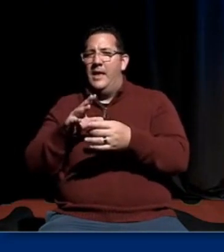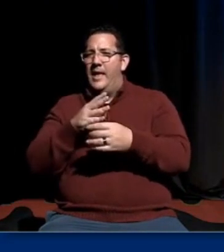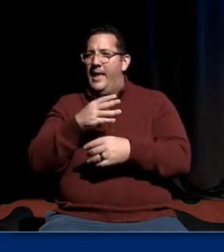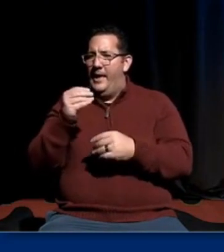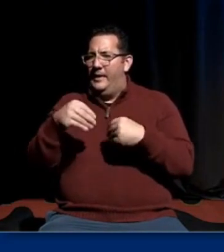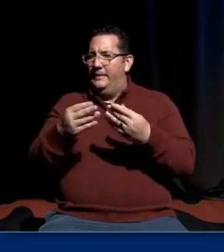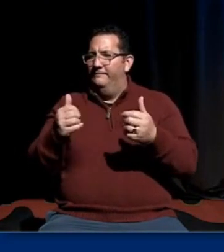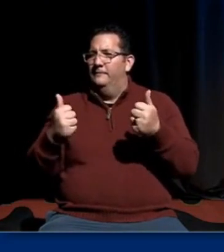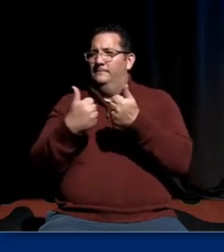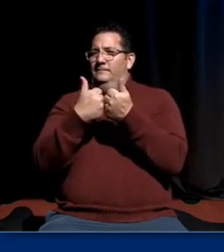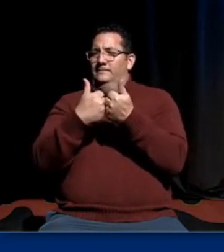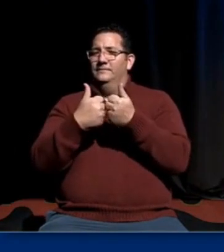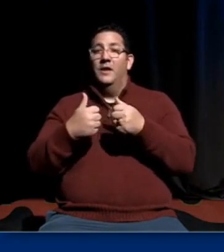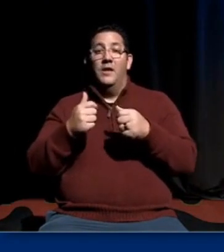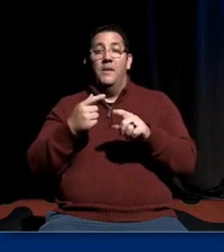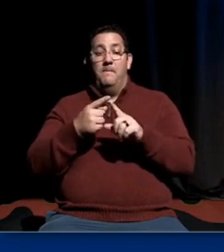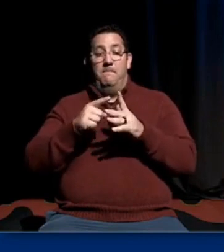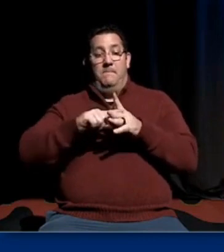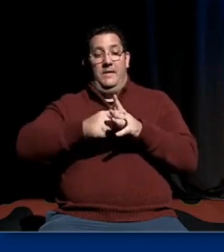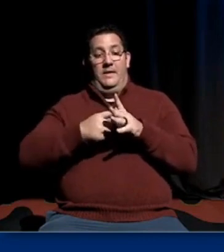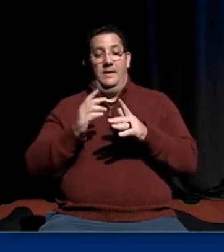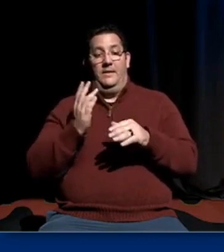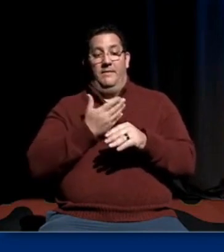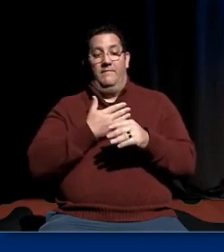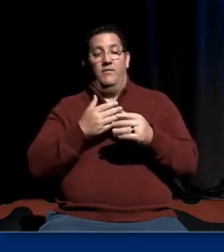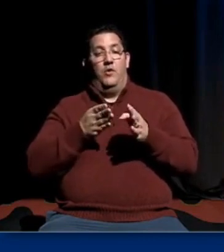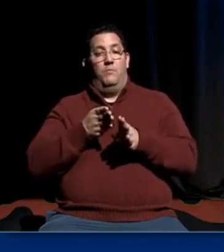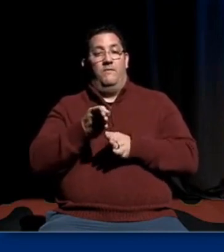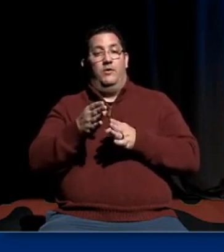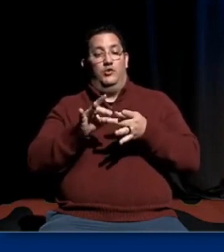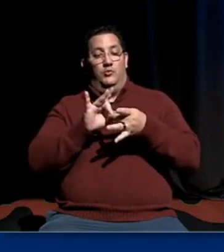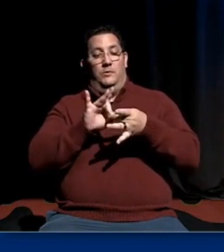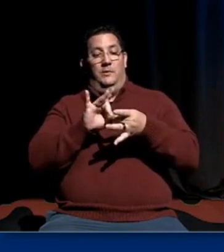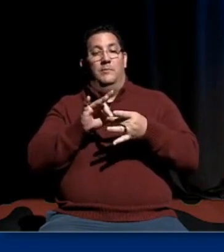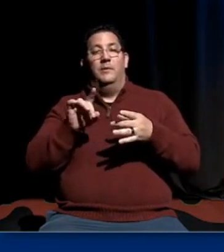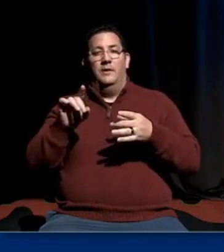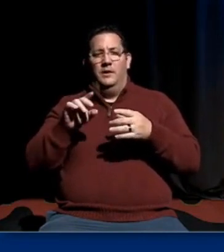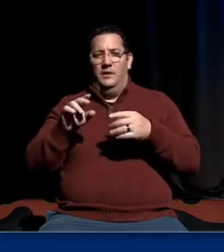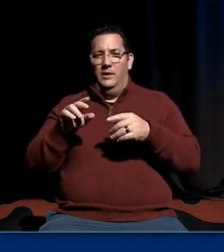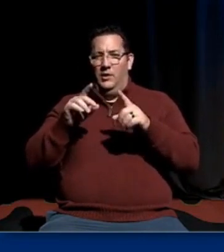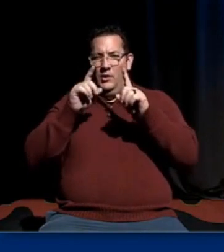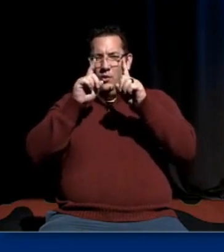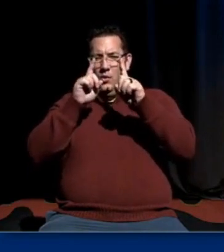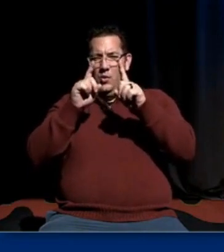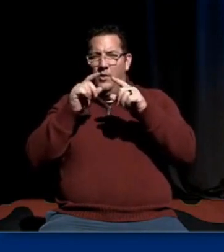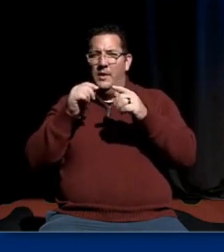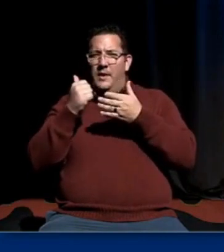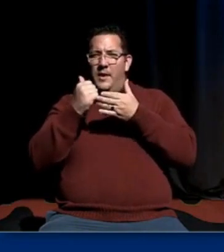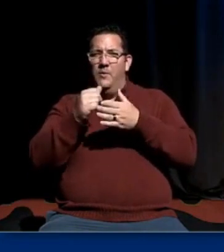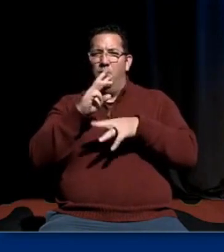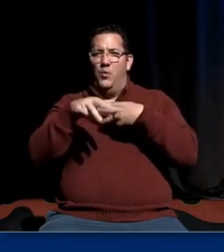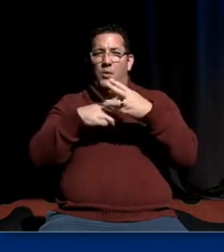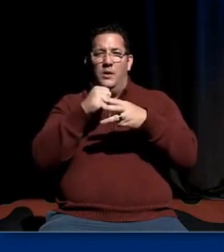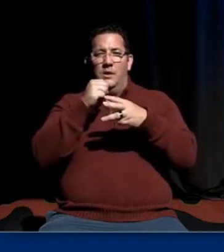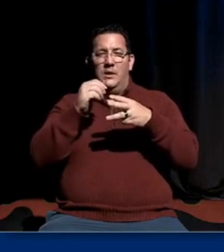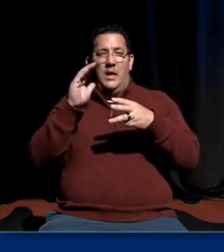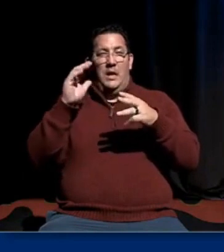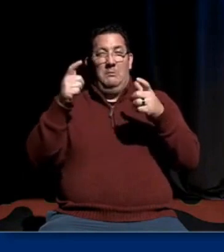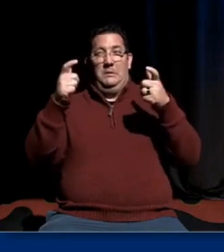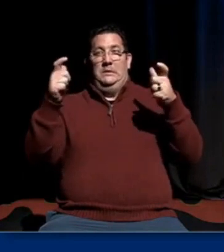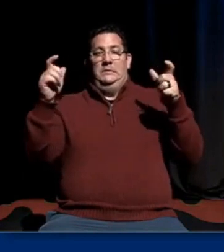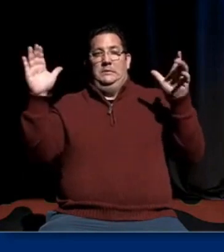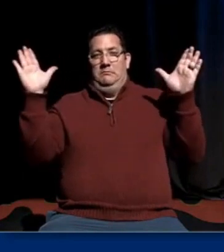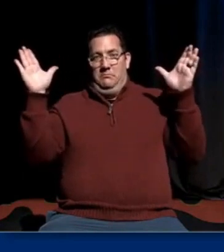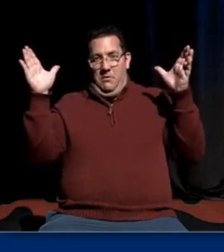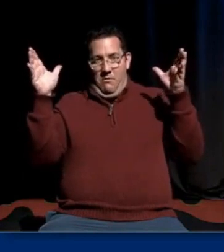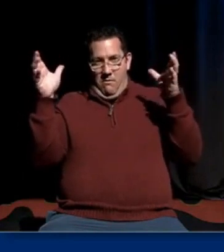From the beginning of our professional relationship, he has utilized his platform to make the world a smaller place by connecting me